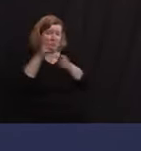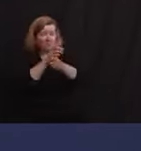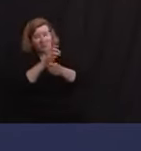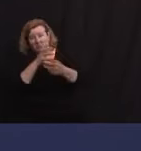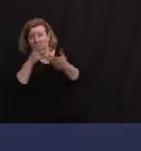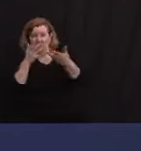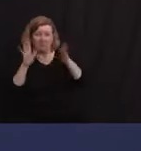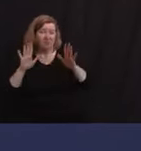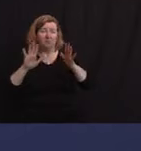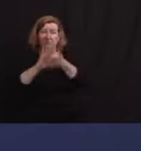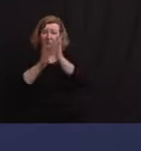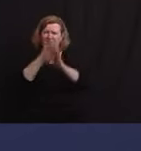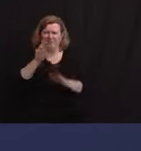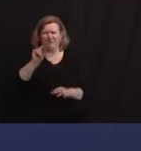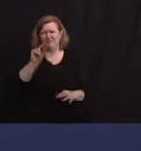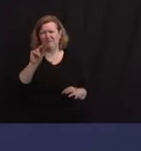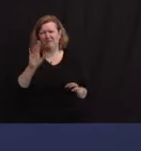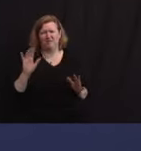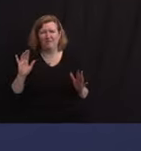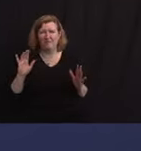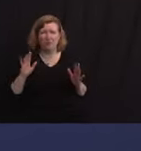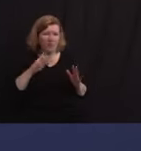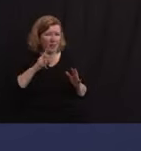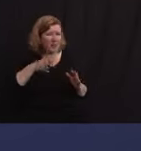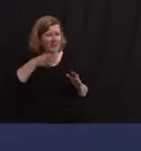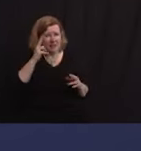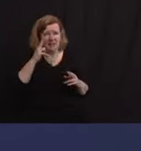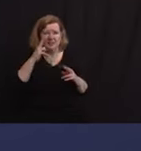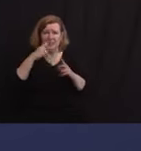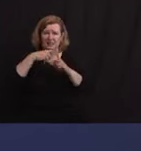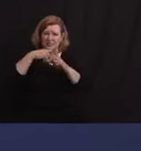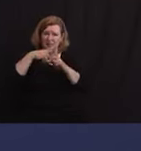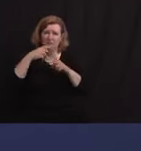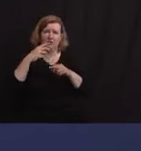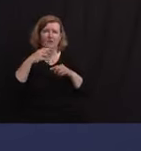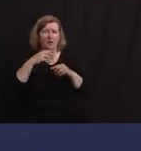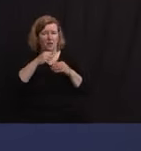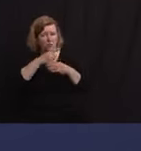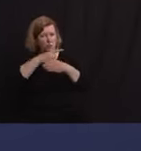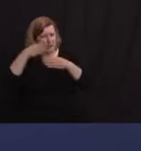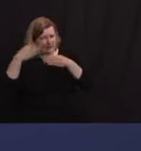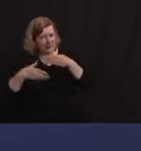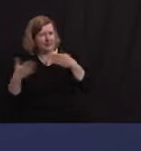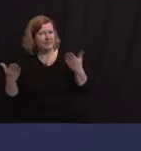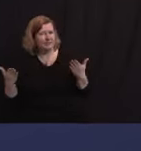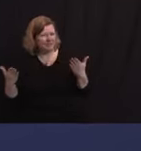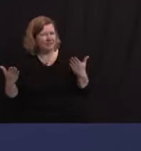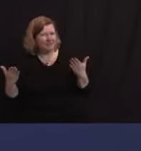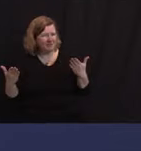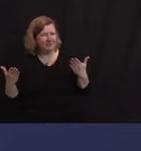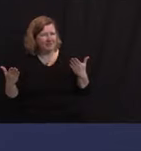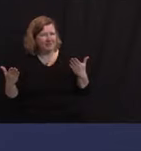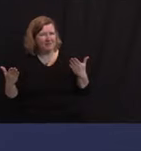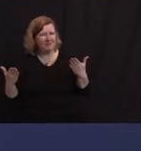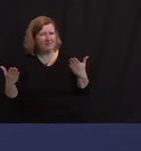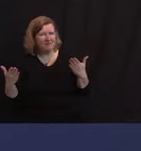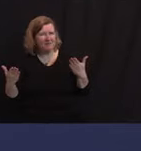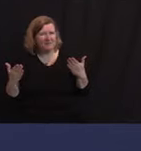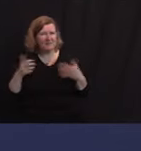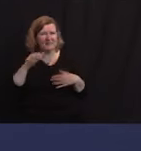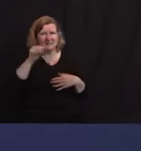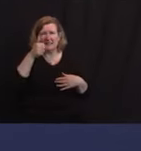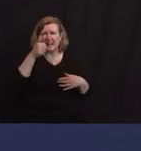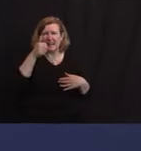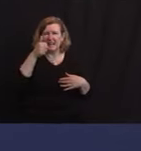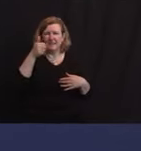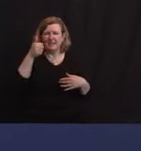naggingly high positivity rate. On weekends, it's low double digits. And weekdays, it's high single